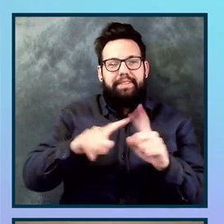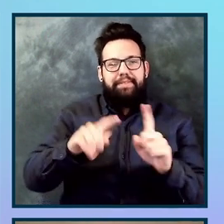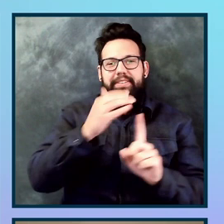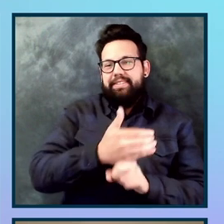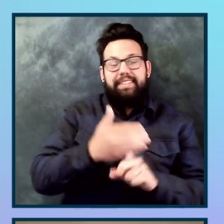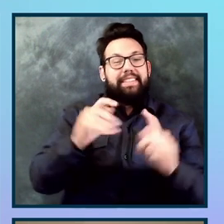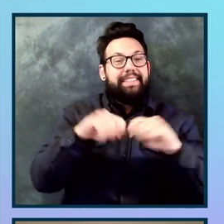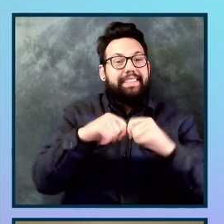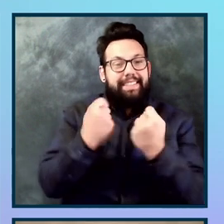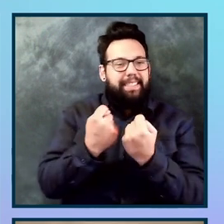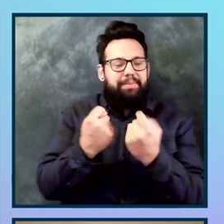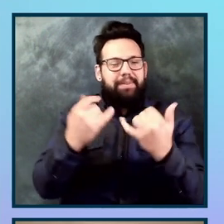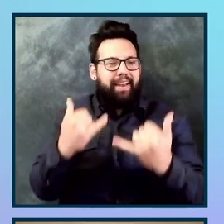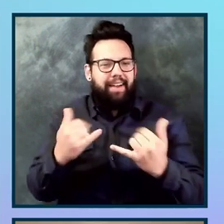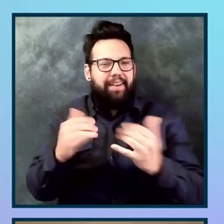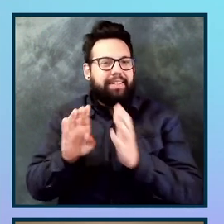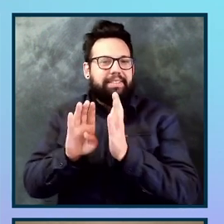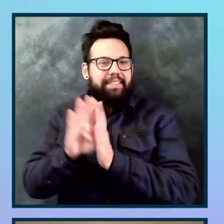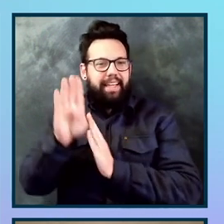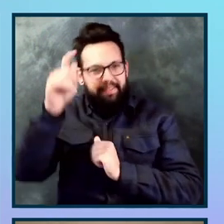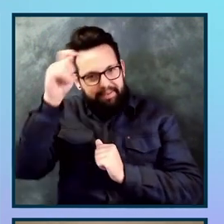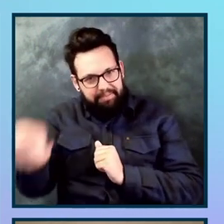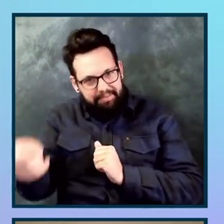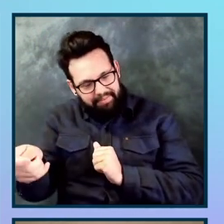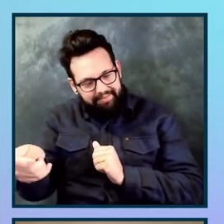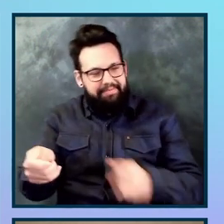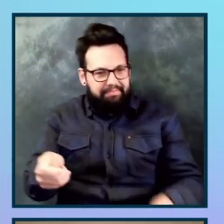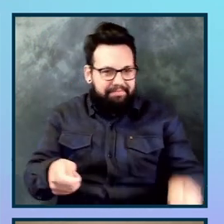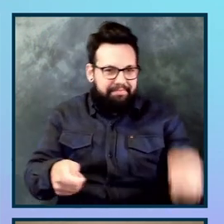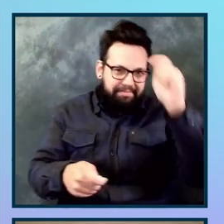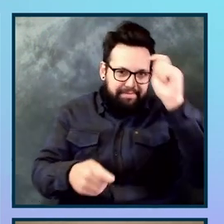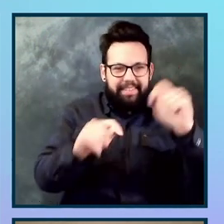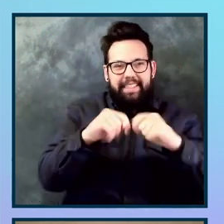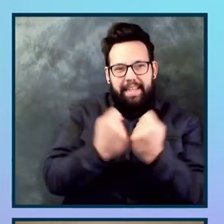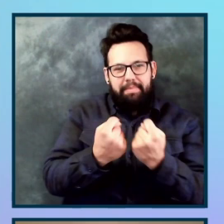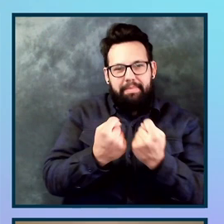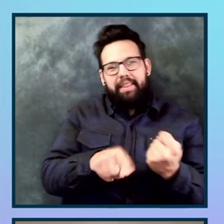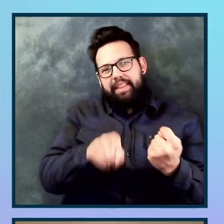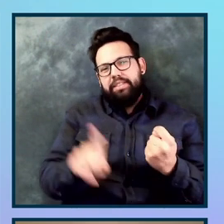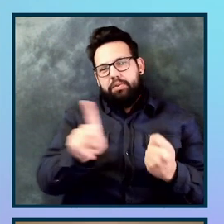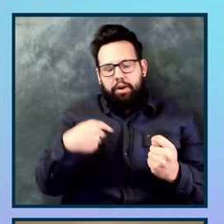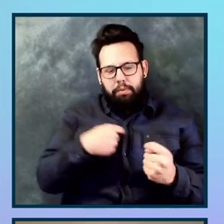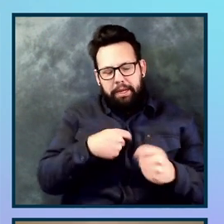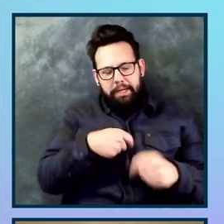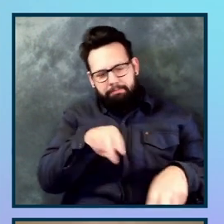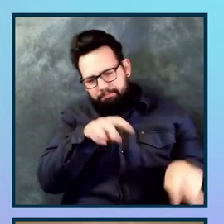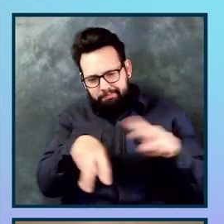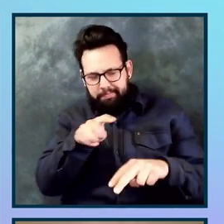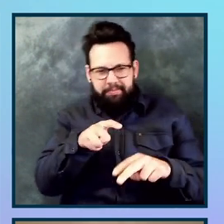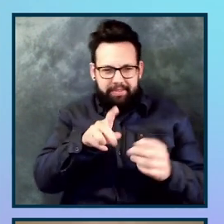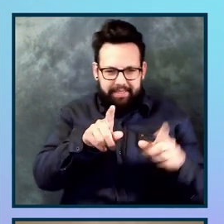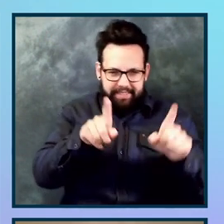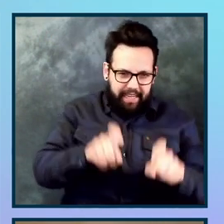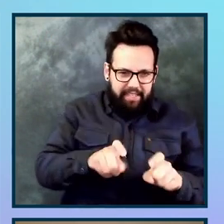changed their dev hat to team hat. Um, again, this is where we gate code quality, we review code, we run automated and regression